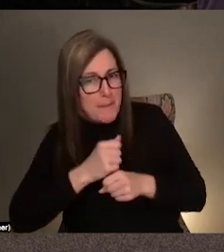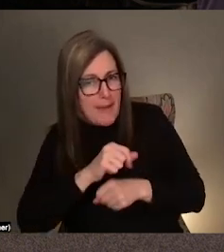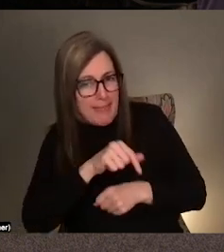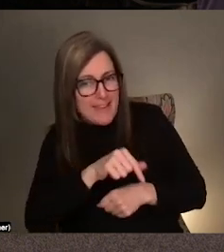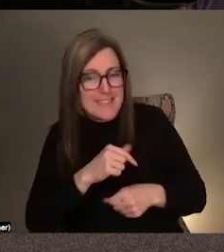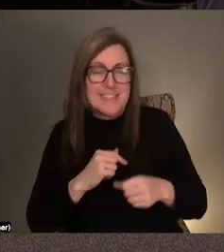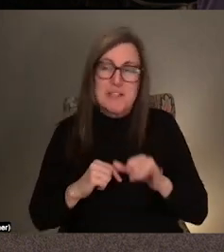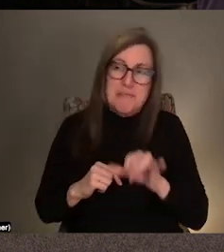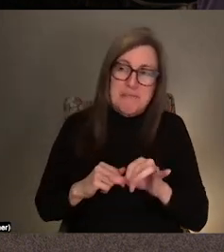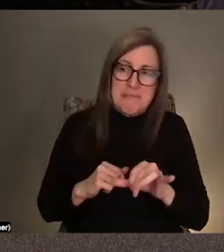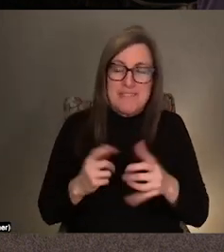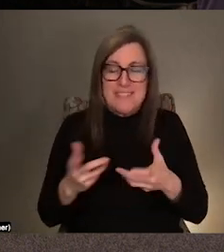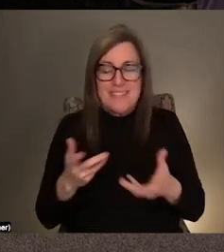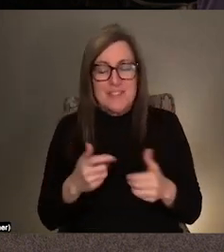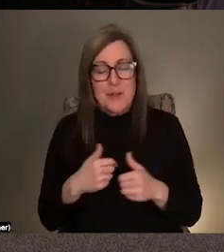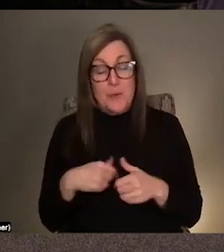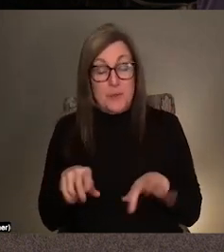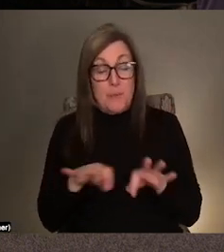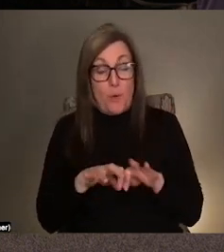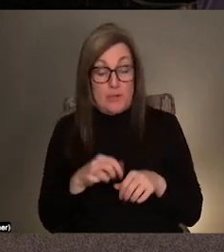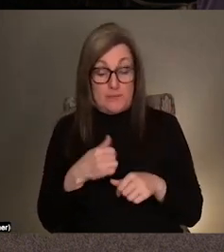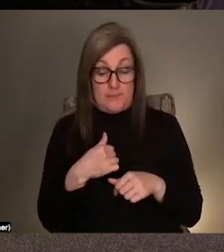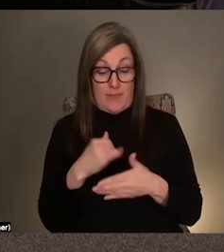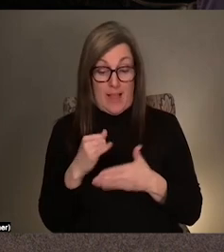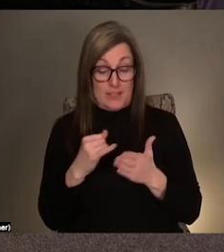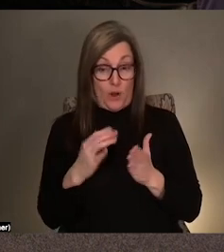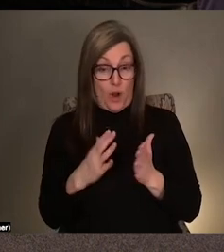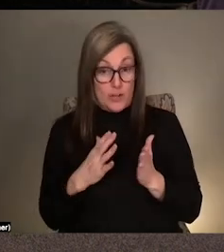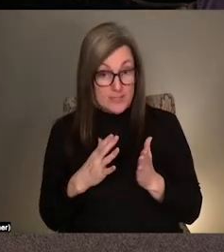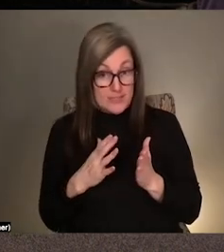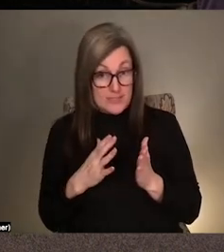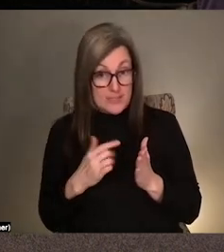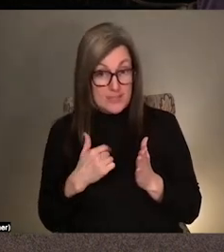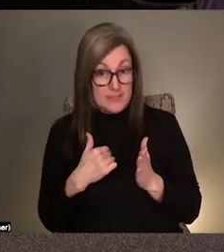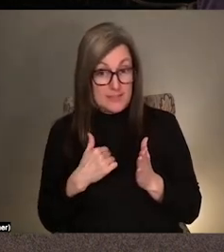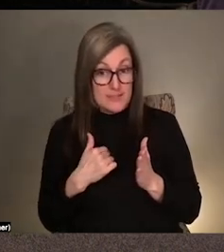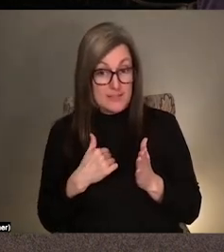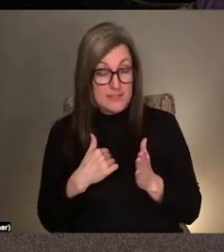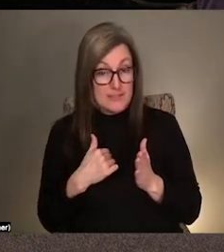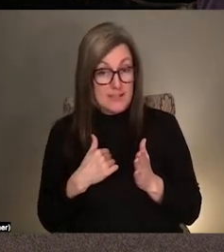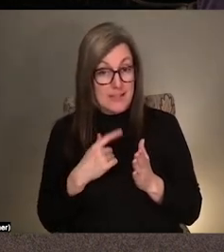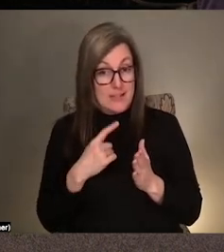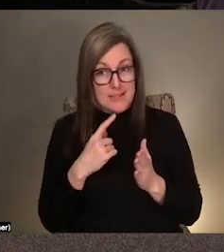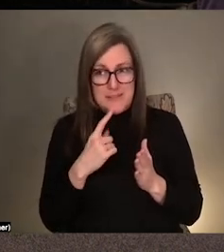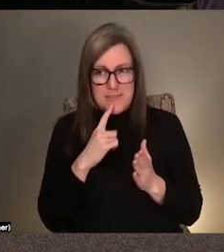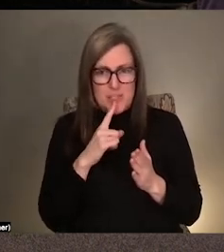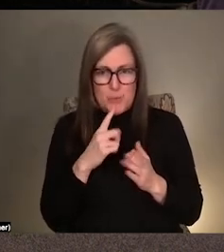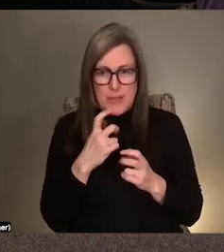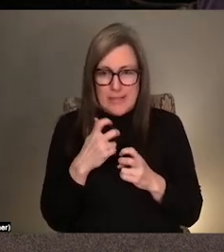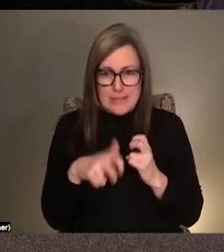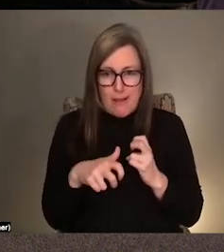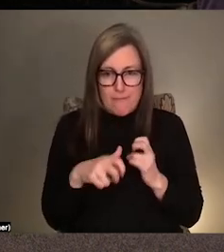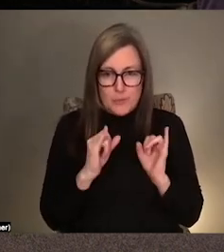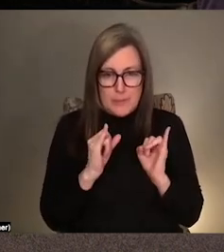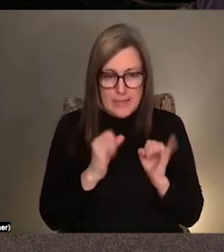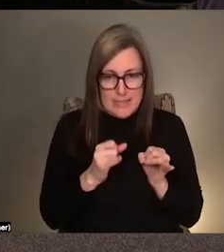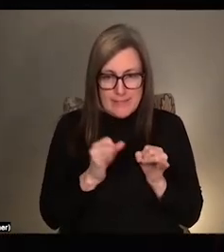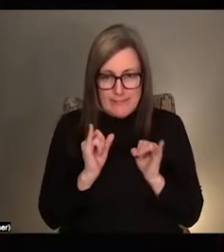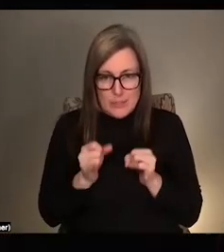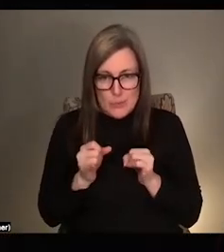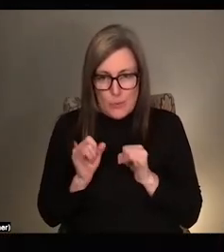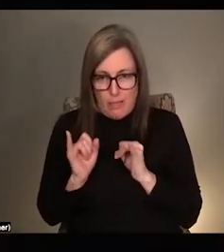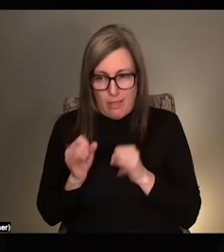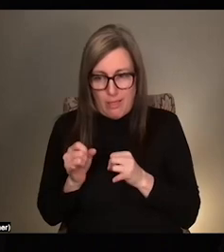important. I also think just like as an artist, it's it's like I personally find it hard to be so like individuated, you know, like